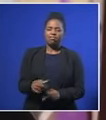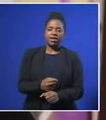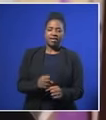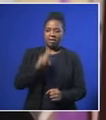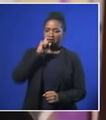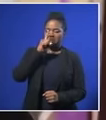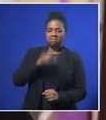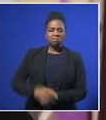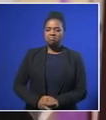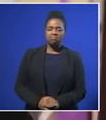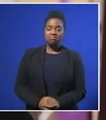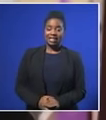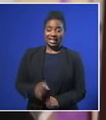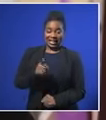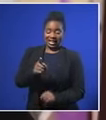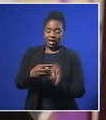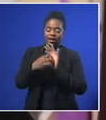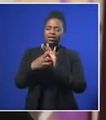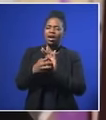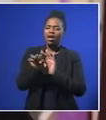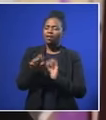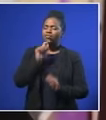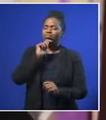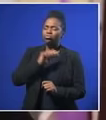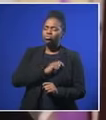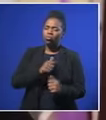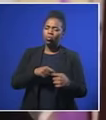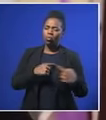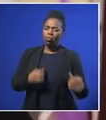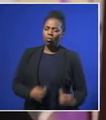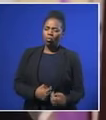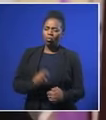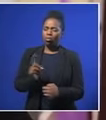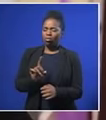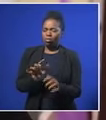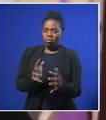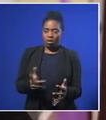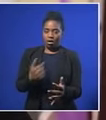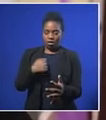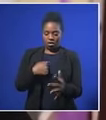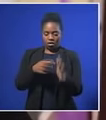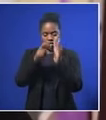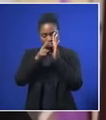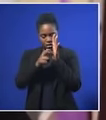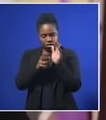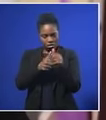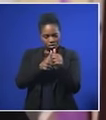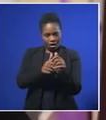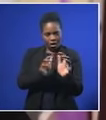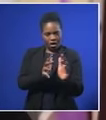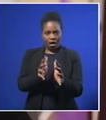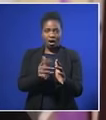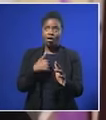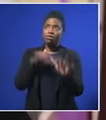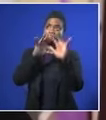particularly fine example of humanity. The principles on which he led his life are universal